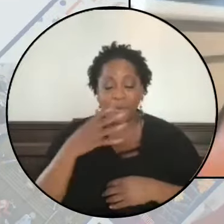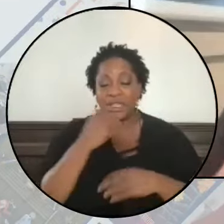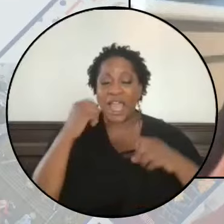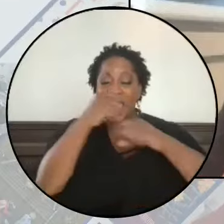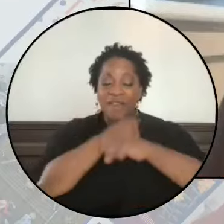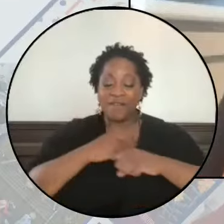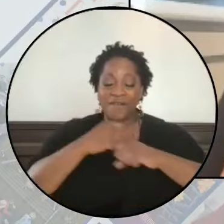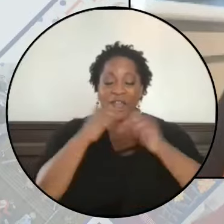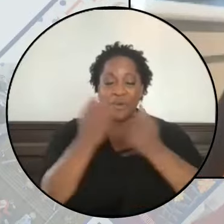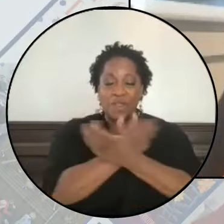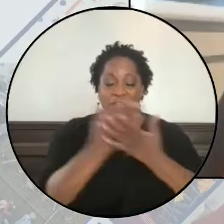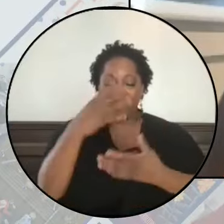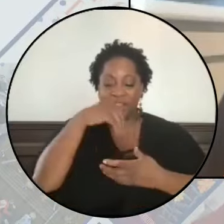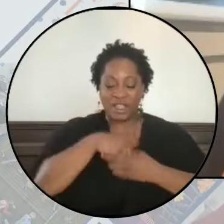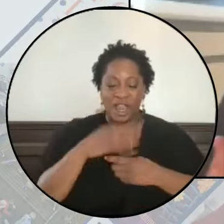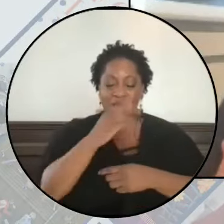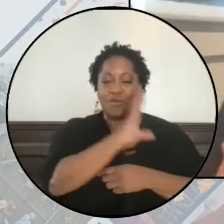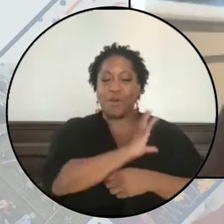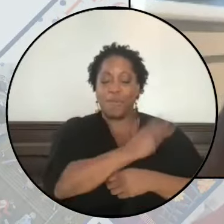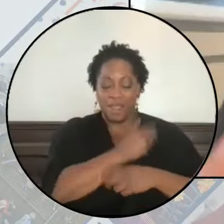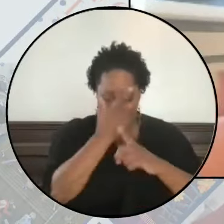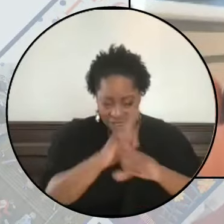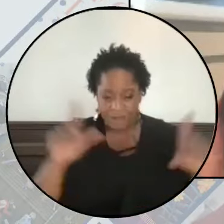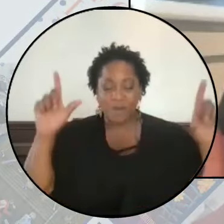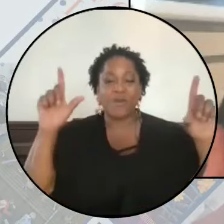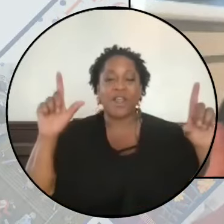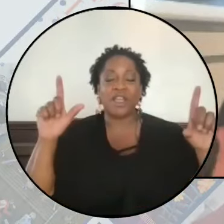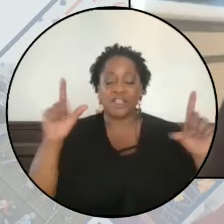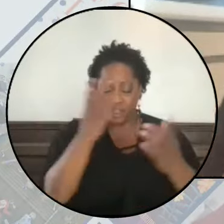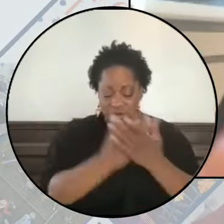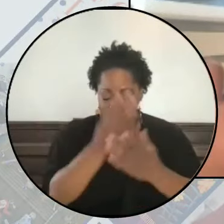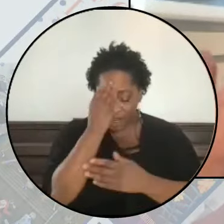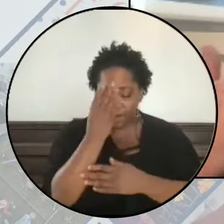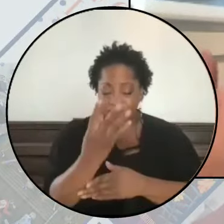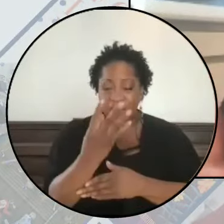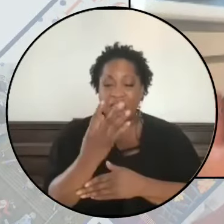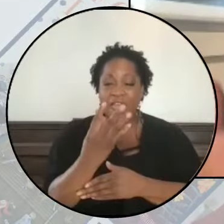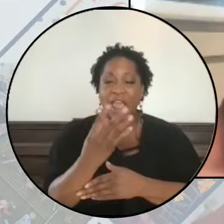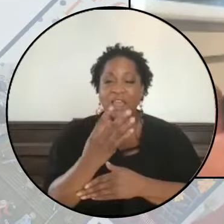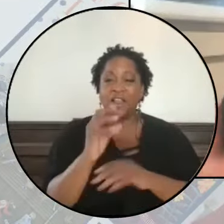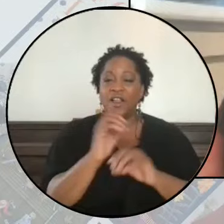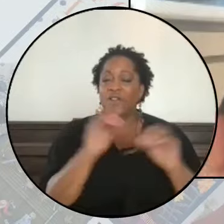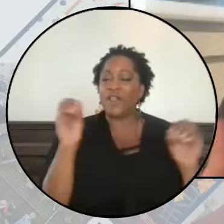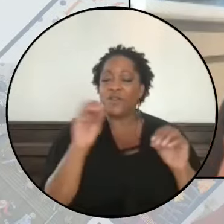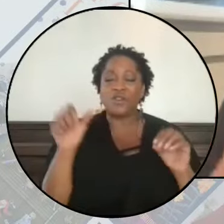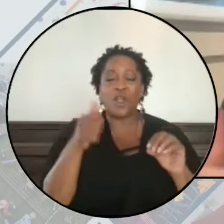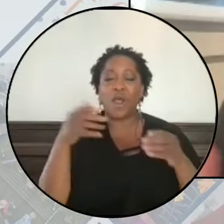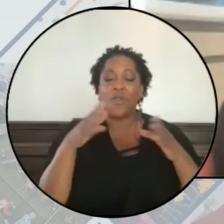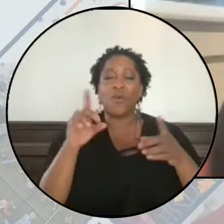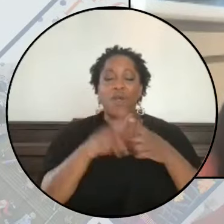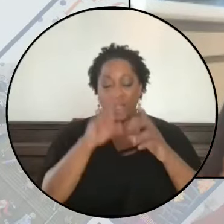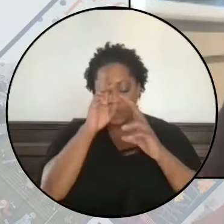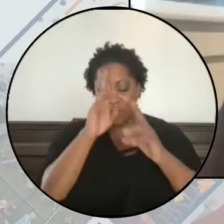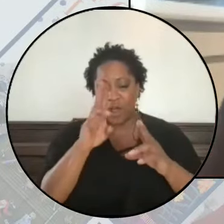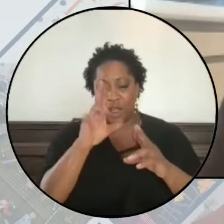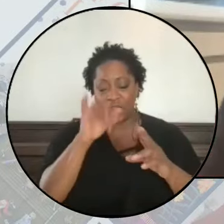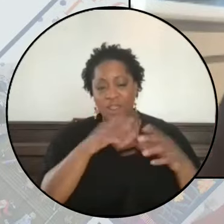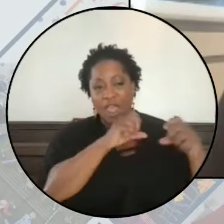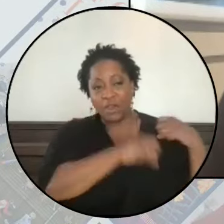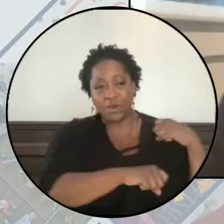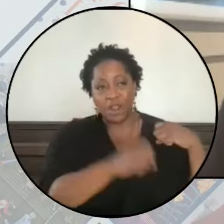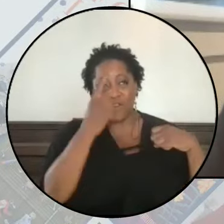fighting with everything we have for Palestinian liberation. In fact, there is no other way to honor that grief,